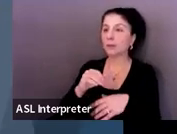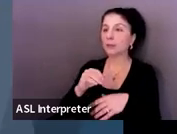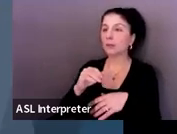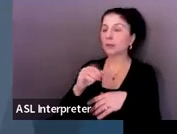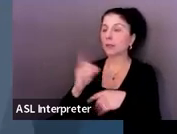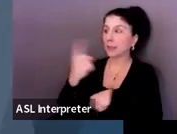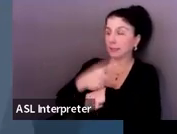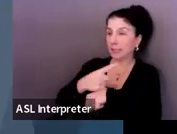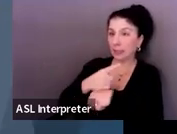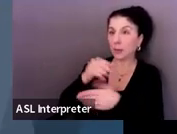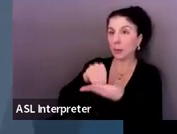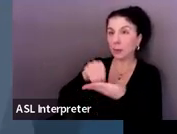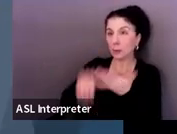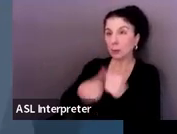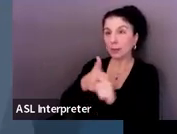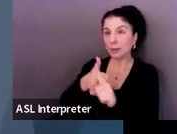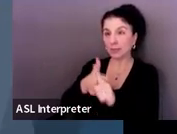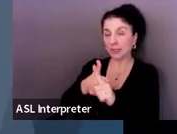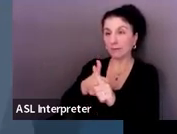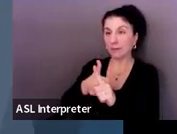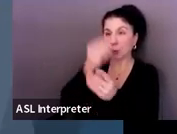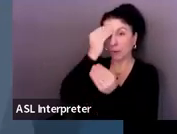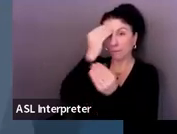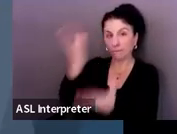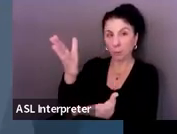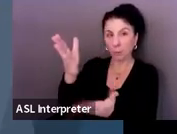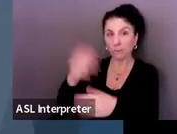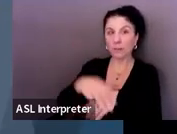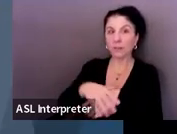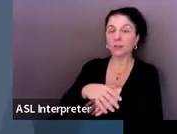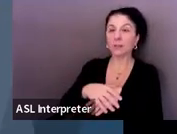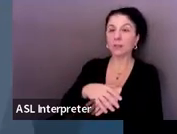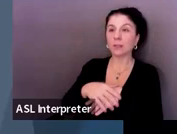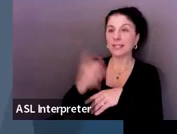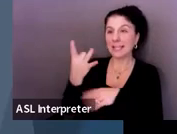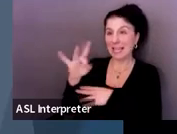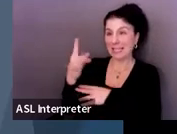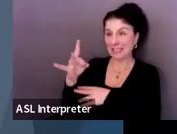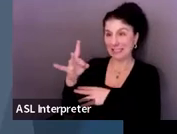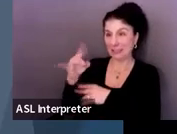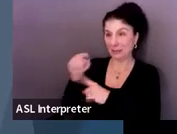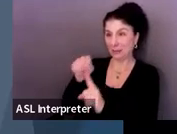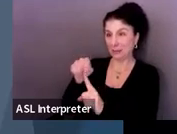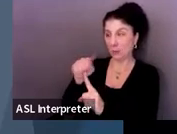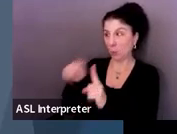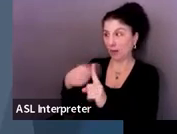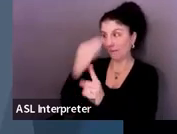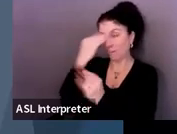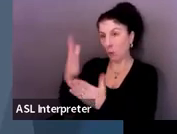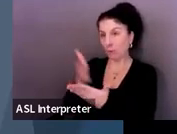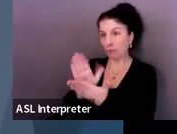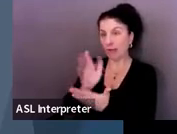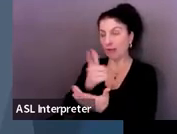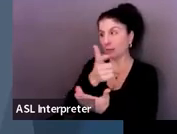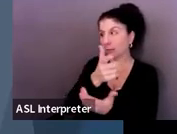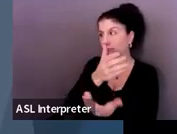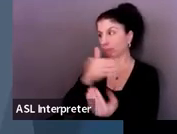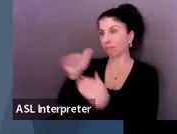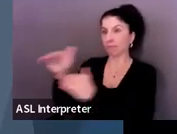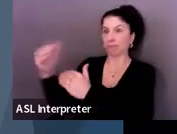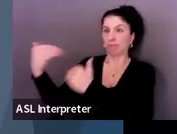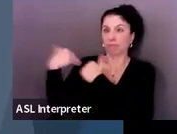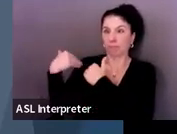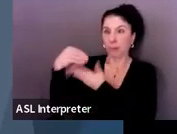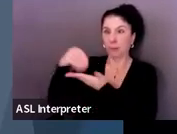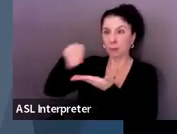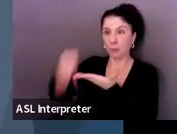informed of the transfer of rights at the age of majority, which is 18. And so just keep in mind that this should be completed at